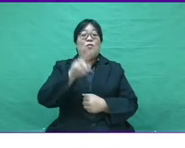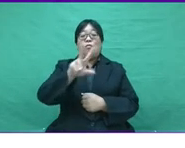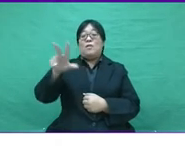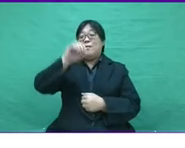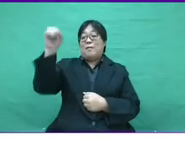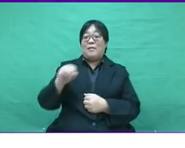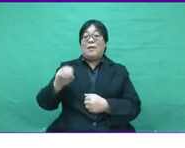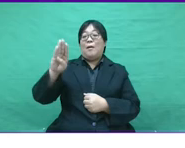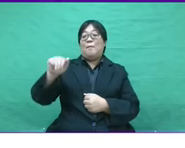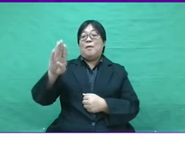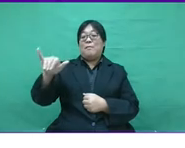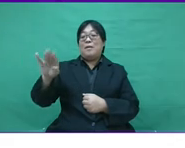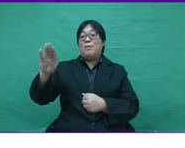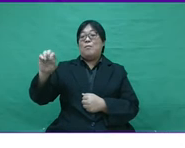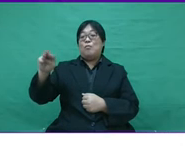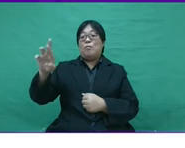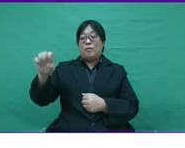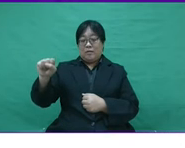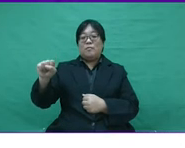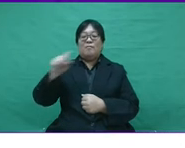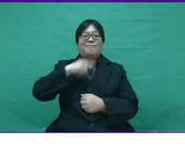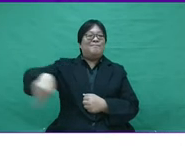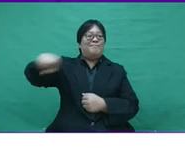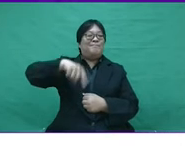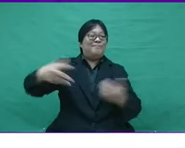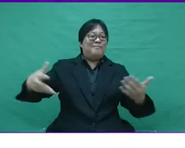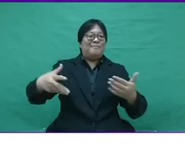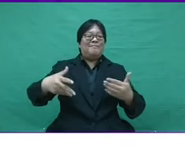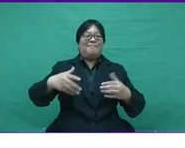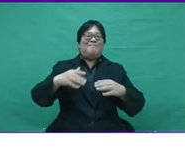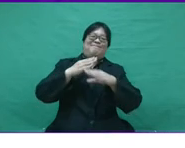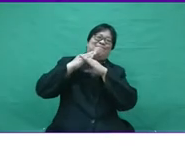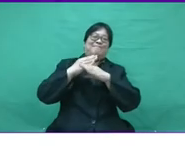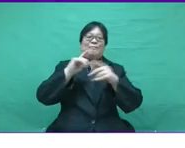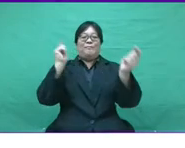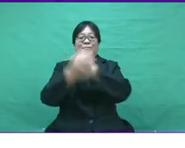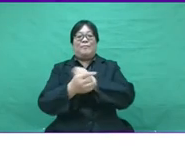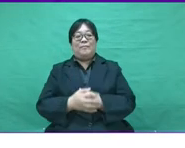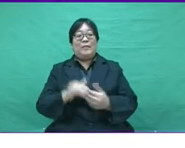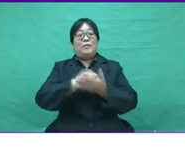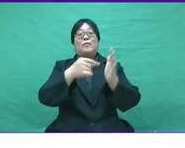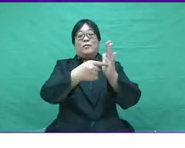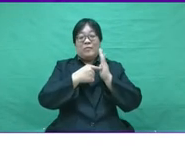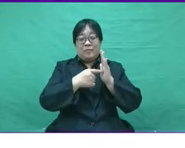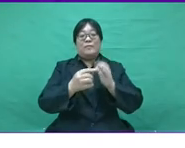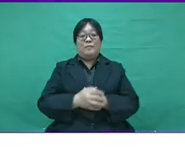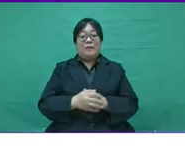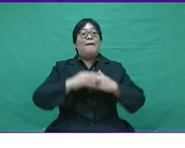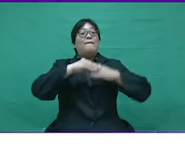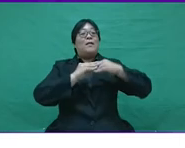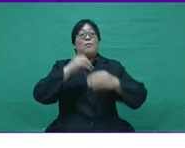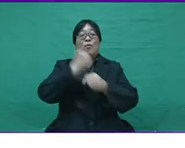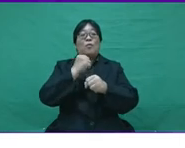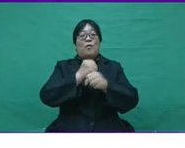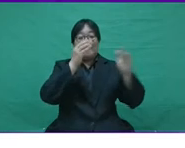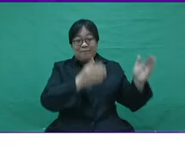44 years old and 23% of baby boomers who are typically resistant to